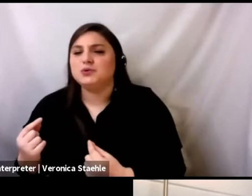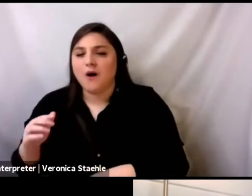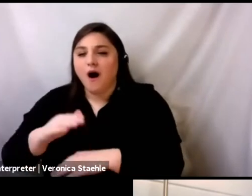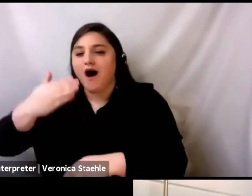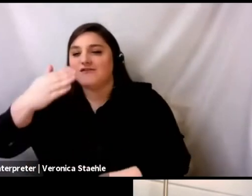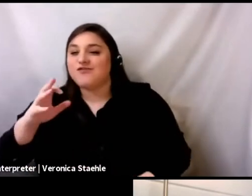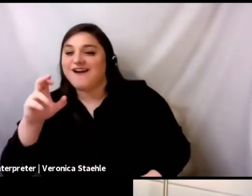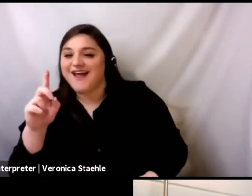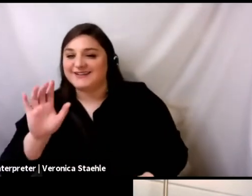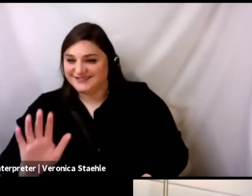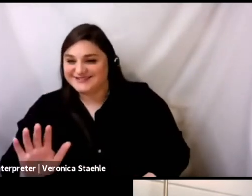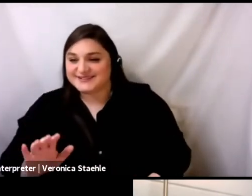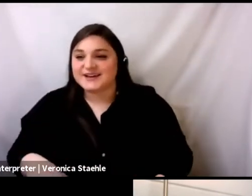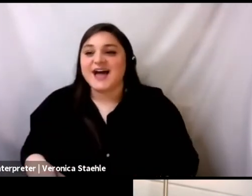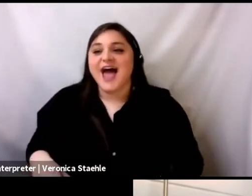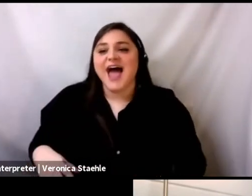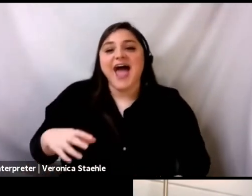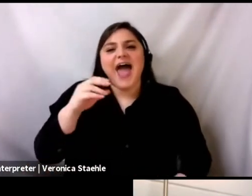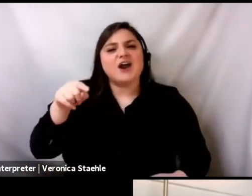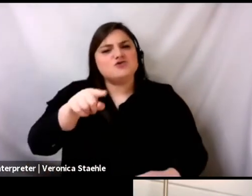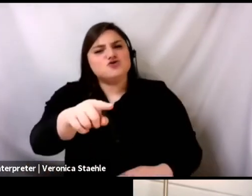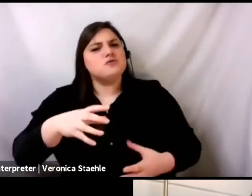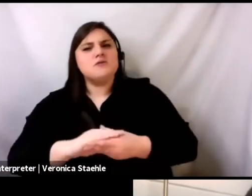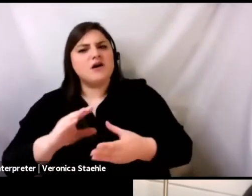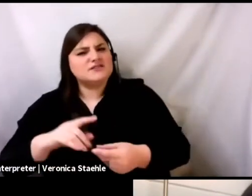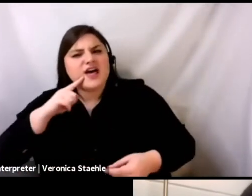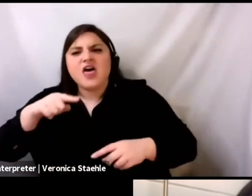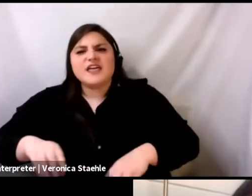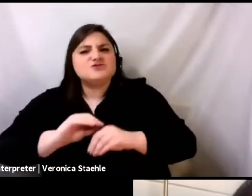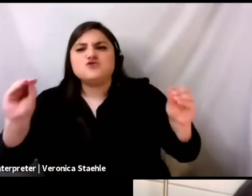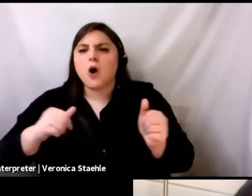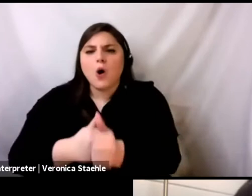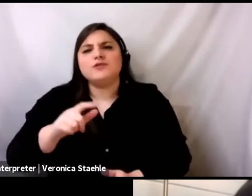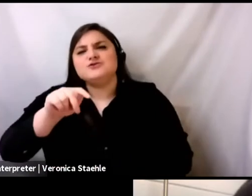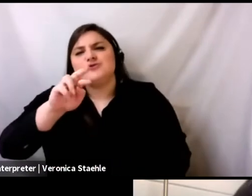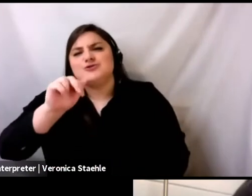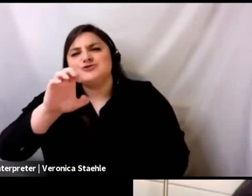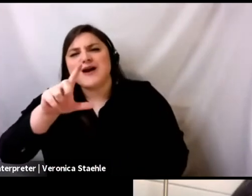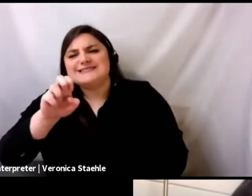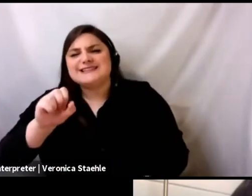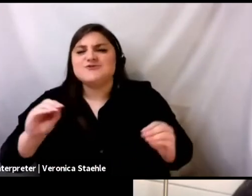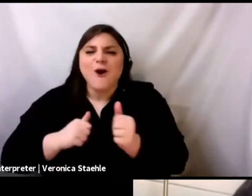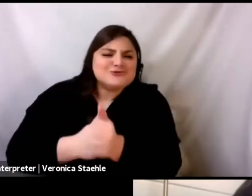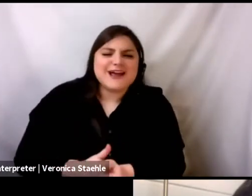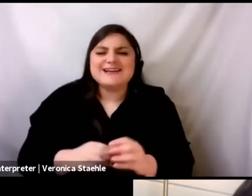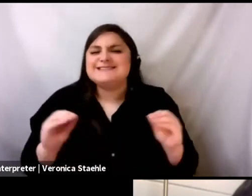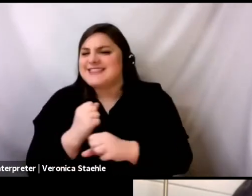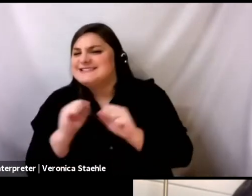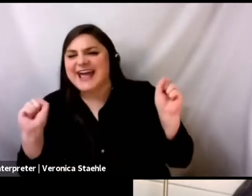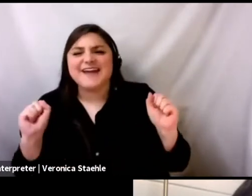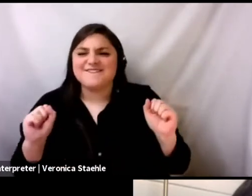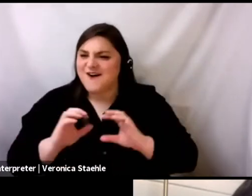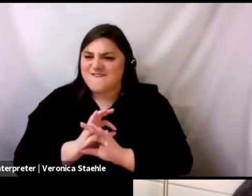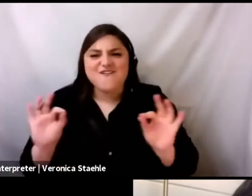sort of telling people that this is, this is traceless, this is, this is absolutely secure, um, versus trying to communicate,